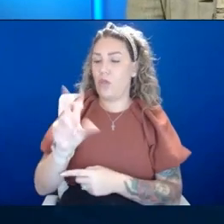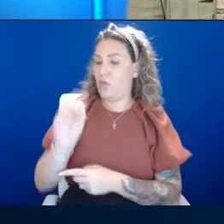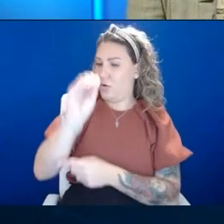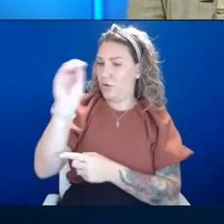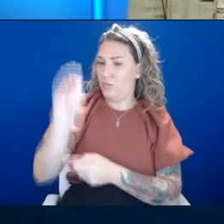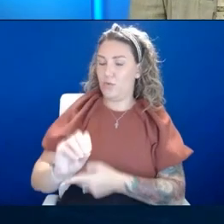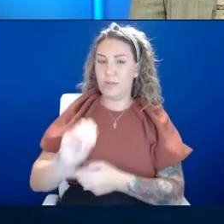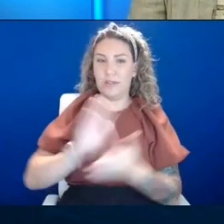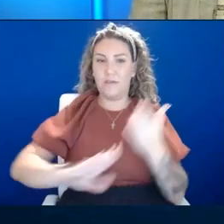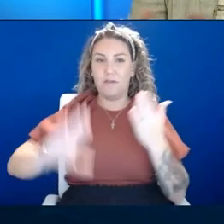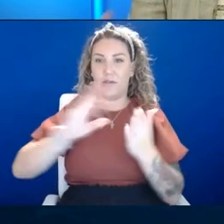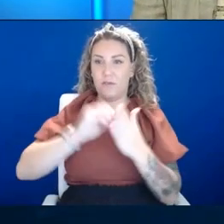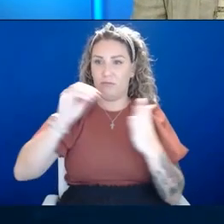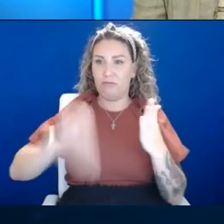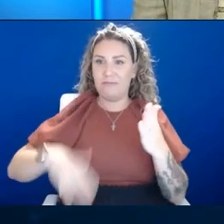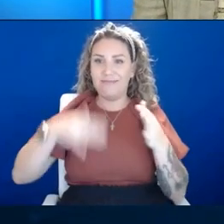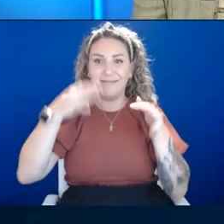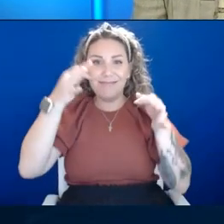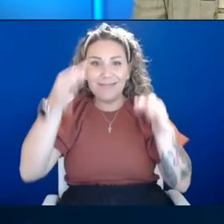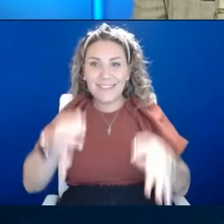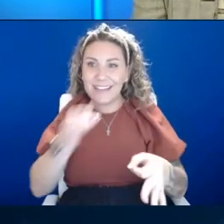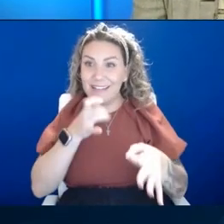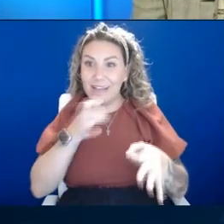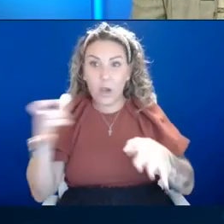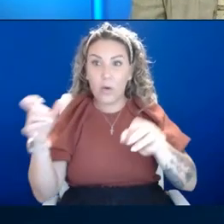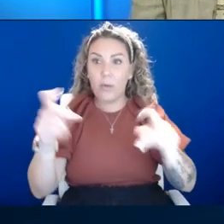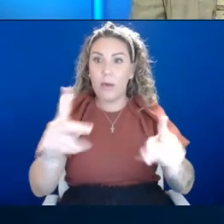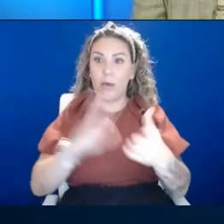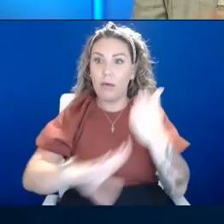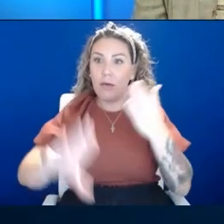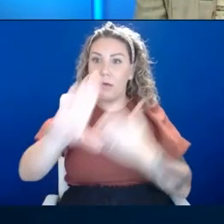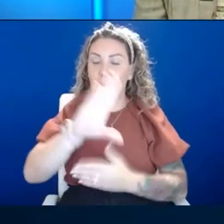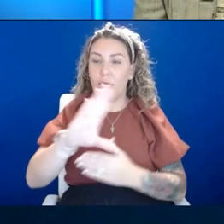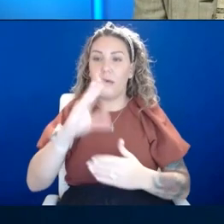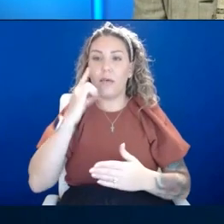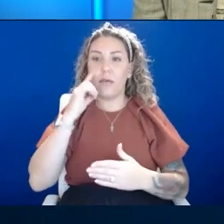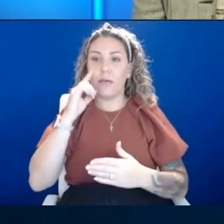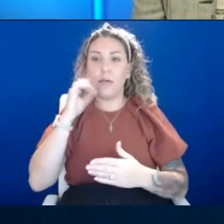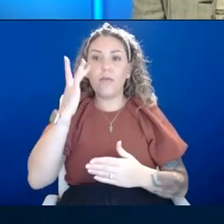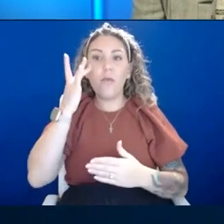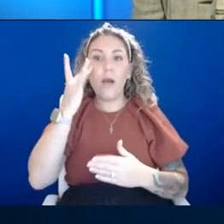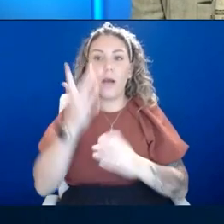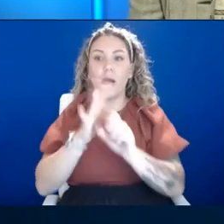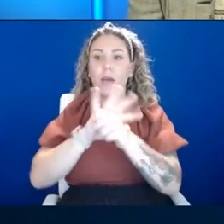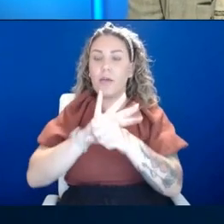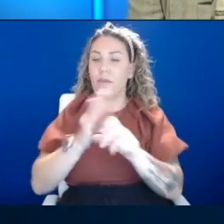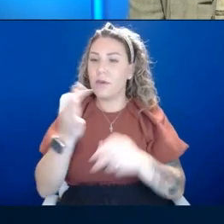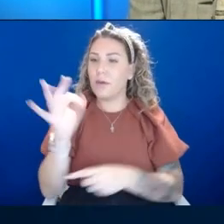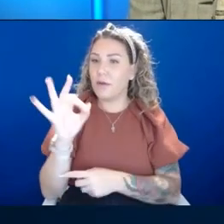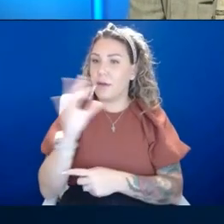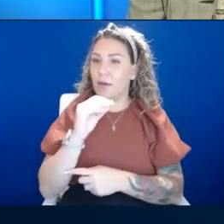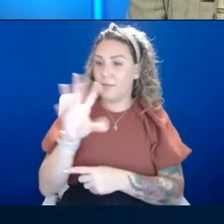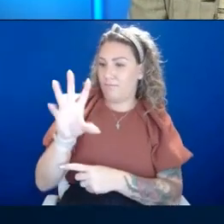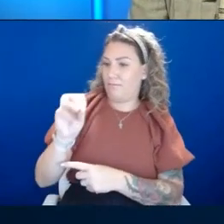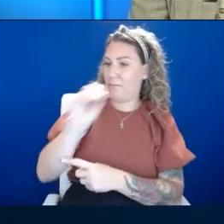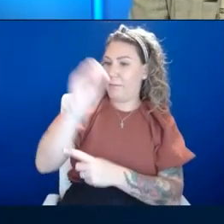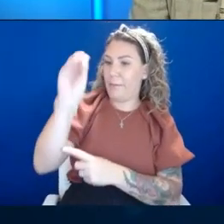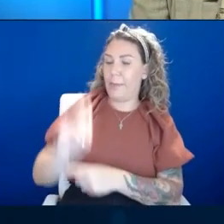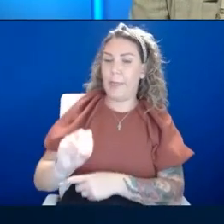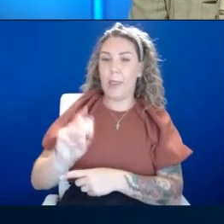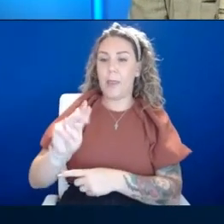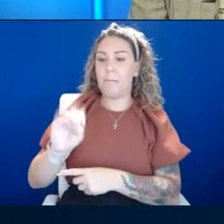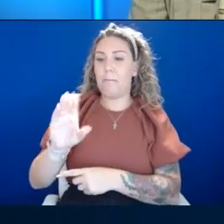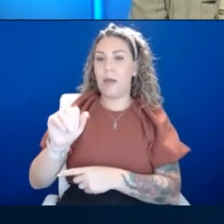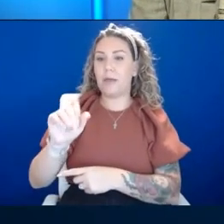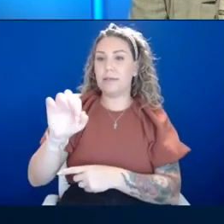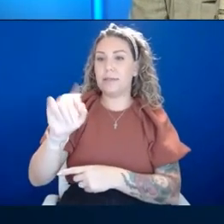decided to not even go to college because of COVID-19 and nearly 50% of students in Montana, Tennessee, and in